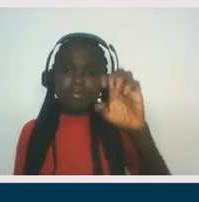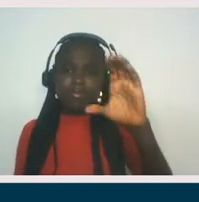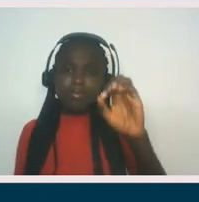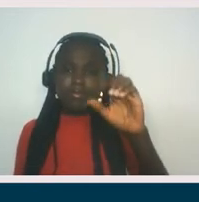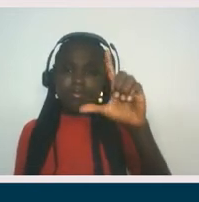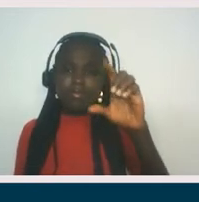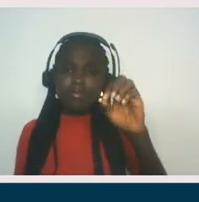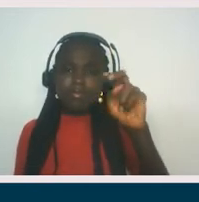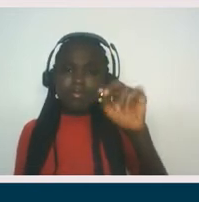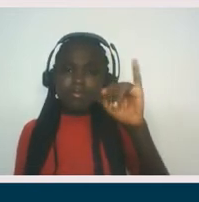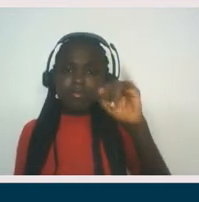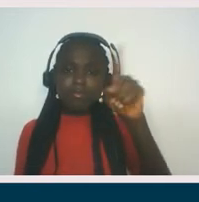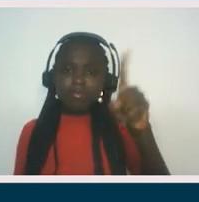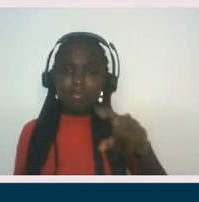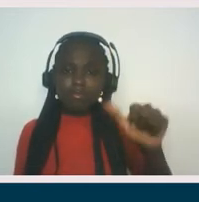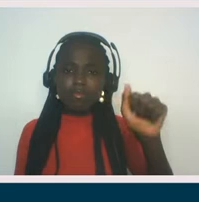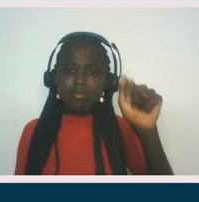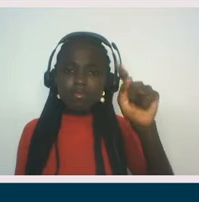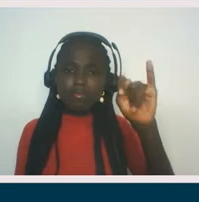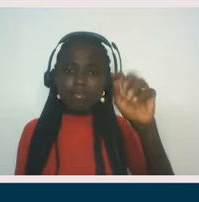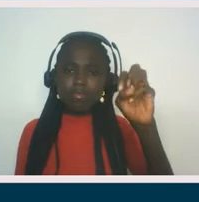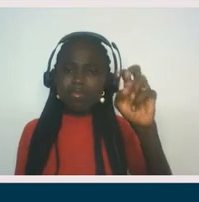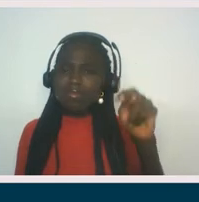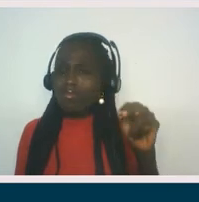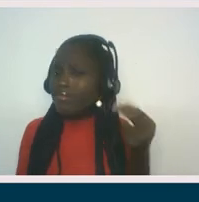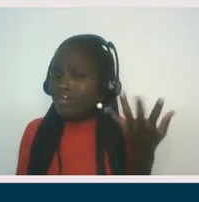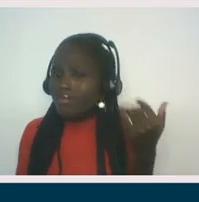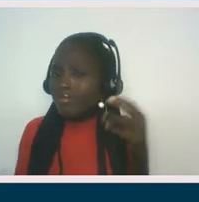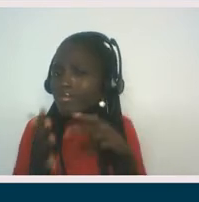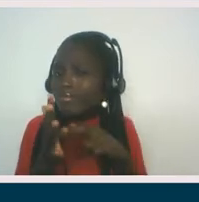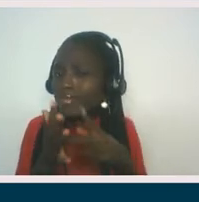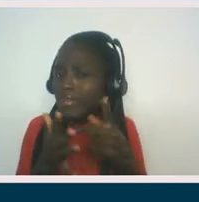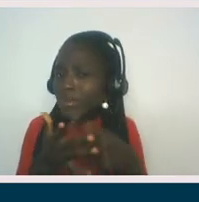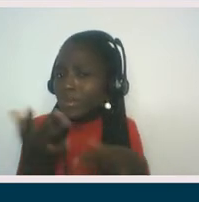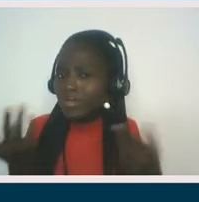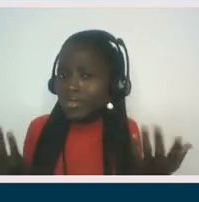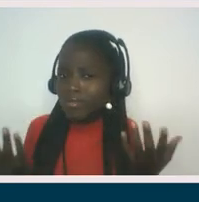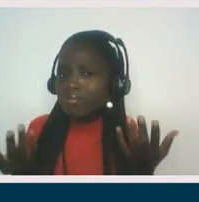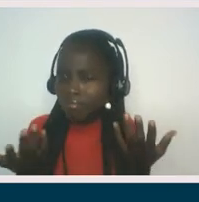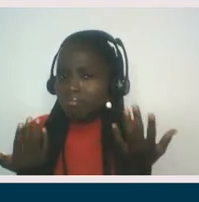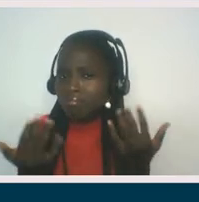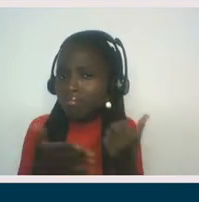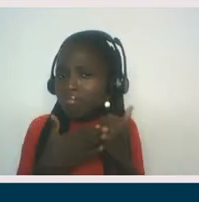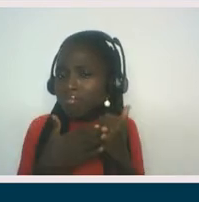how would I define that? What, what's the main thought or thinking there? Well, think